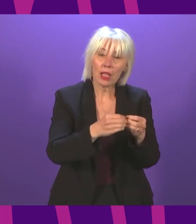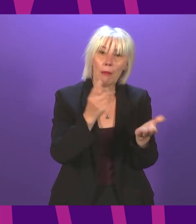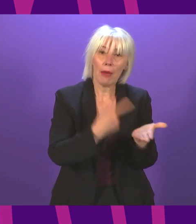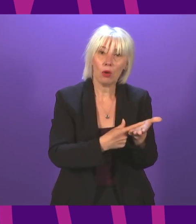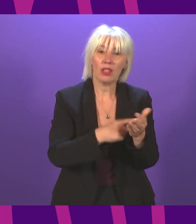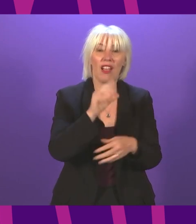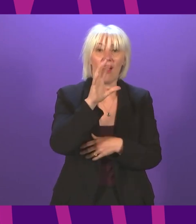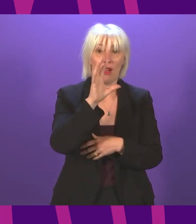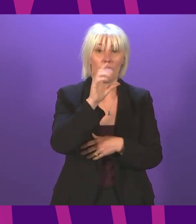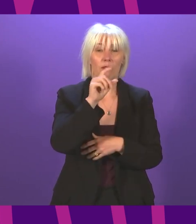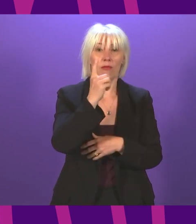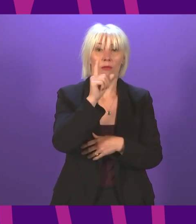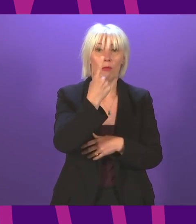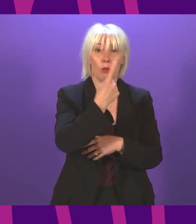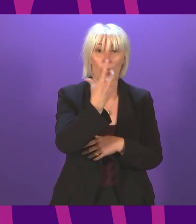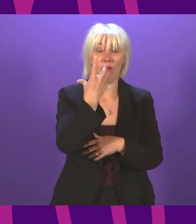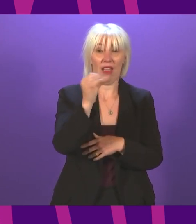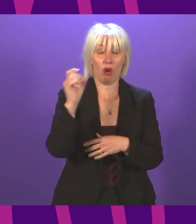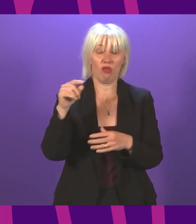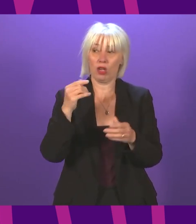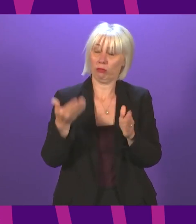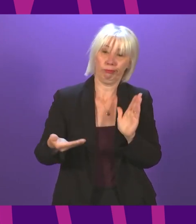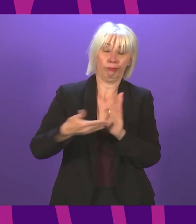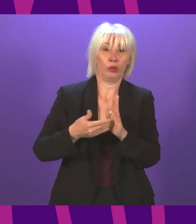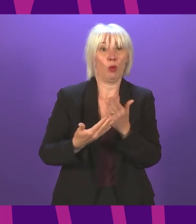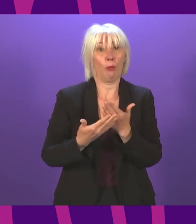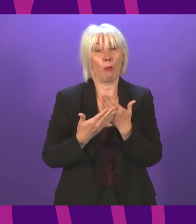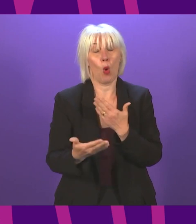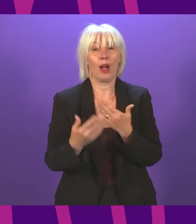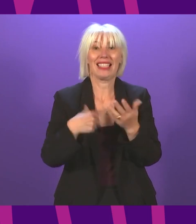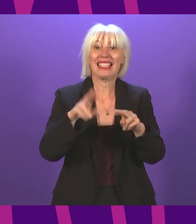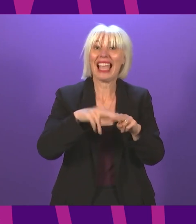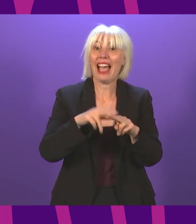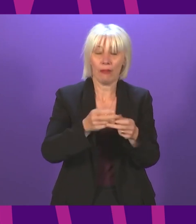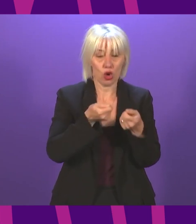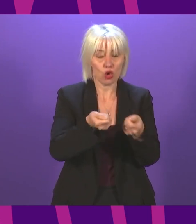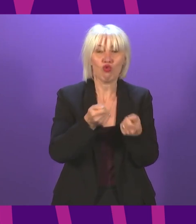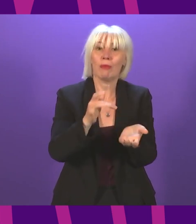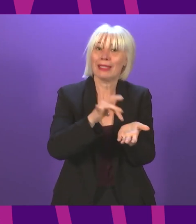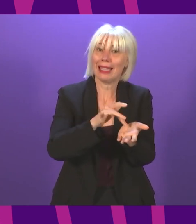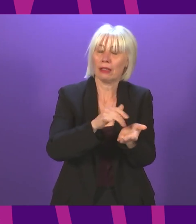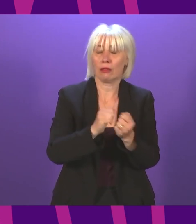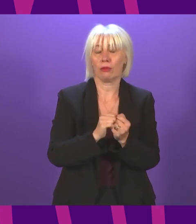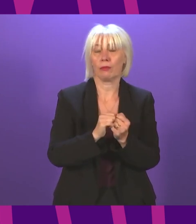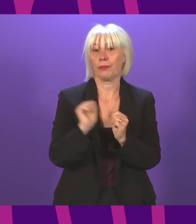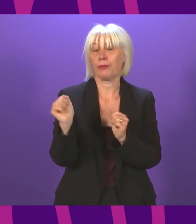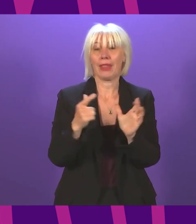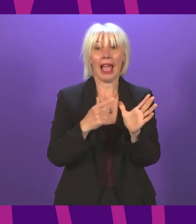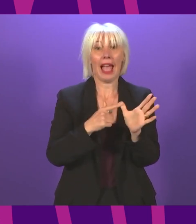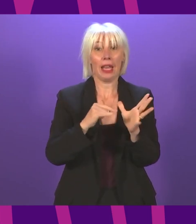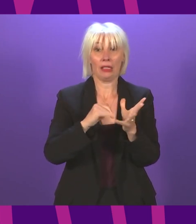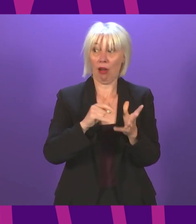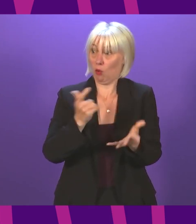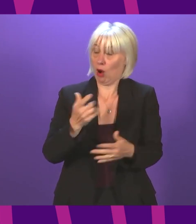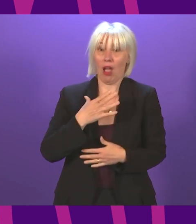staff for the national treatment centres. So we'll continue to support the NHS in that way. If Anna Sarwar wants to come